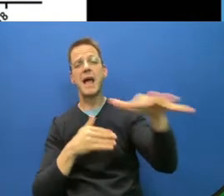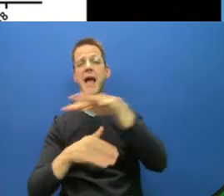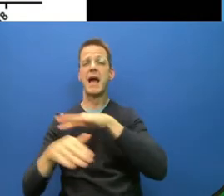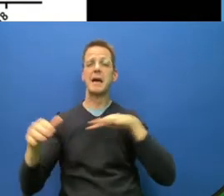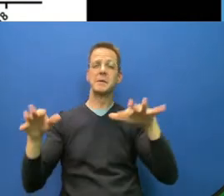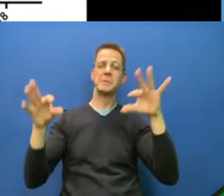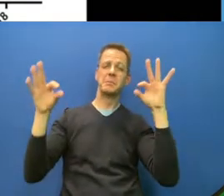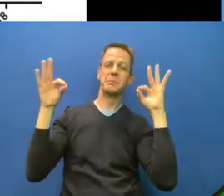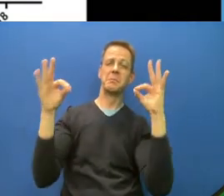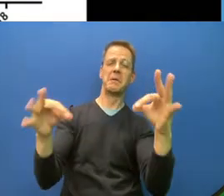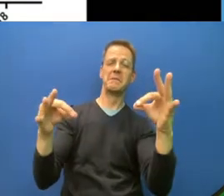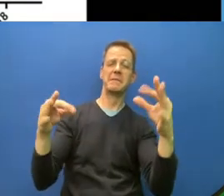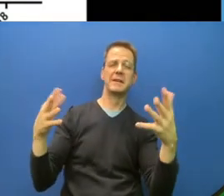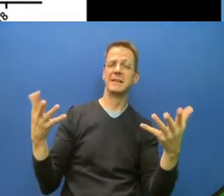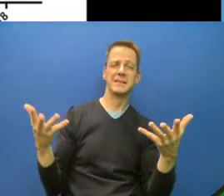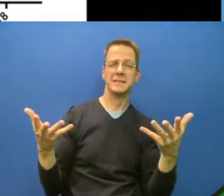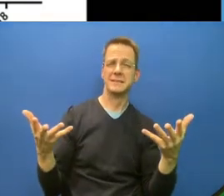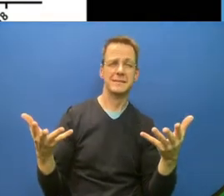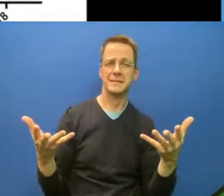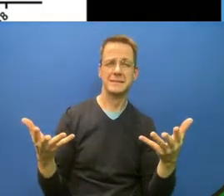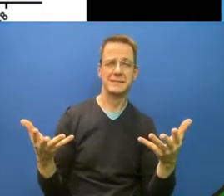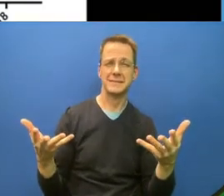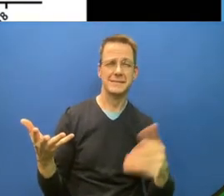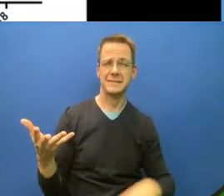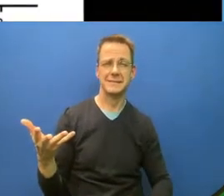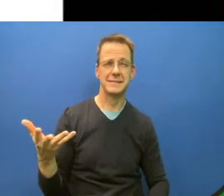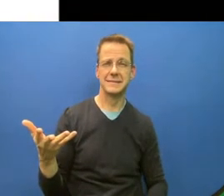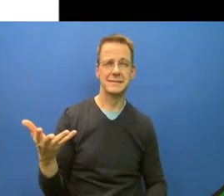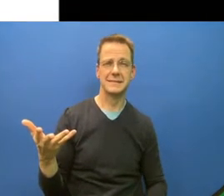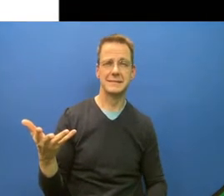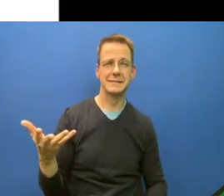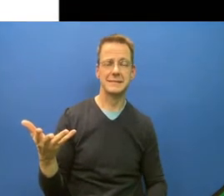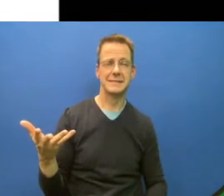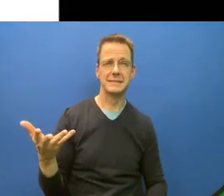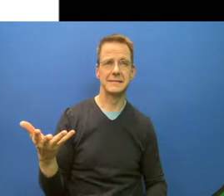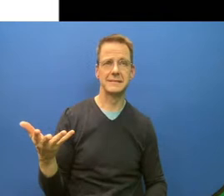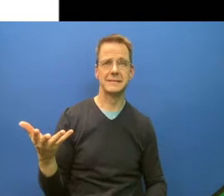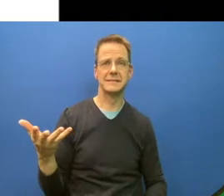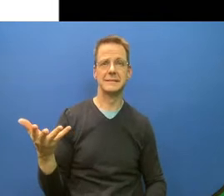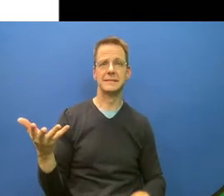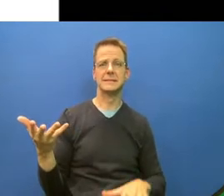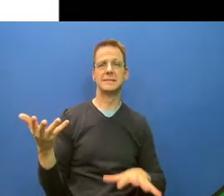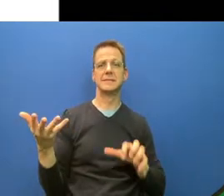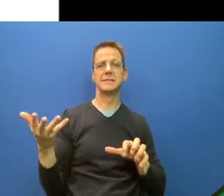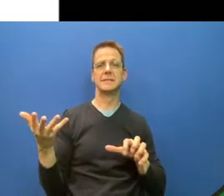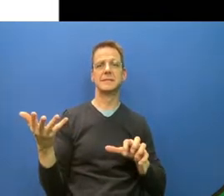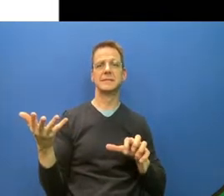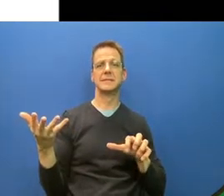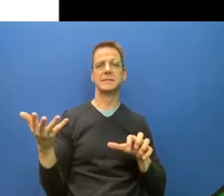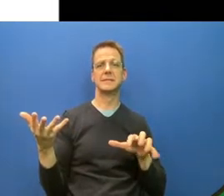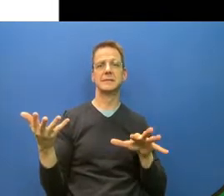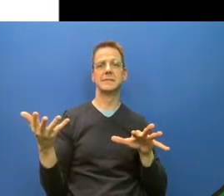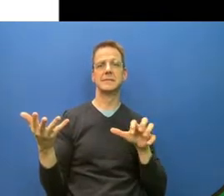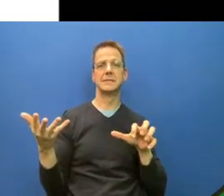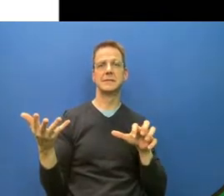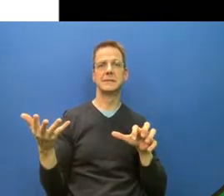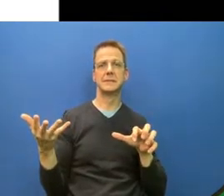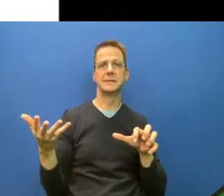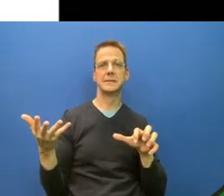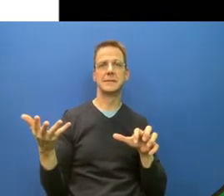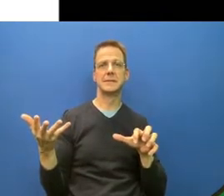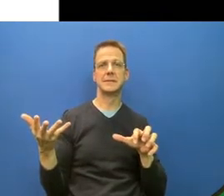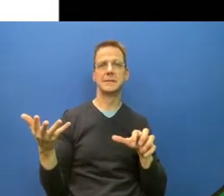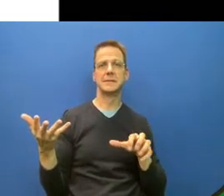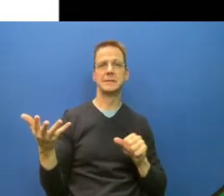So here's a little bit about the waves. So waves, we often say like, oh, the wave is coming. The wave is not coming. We are